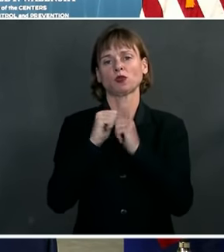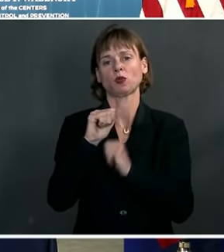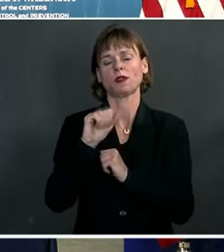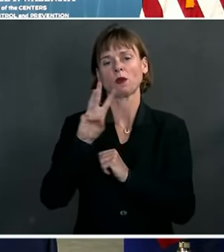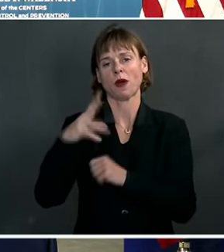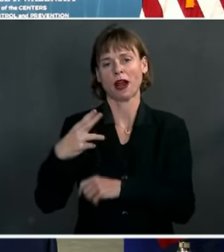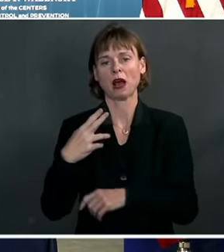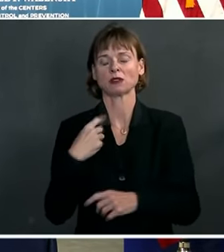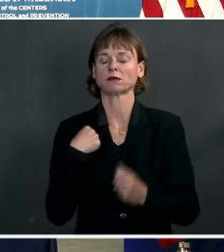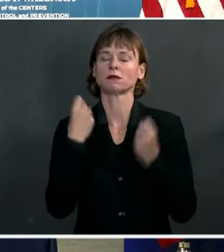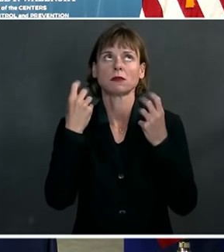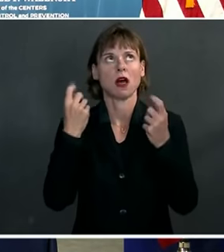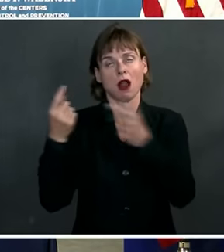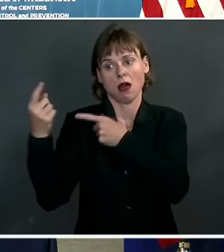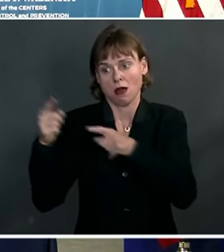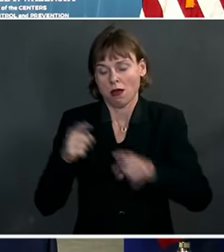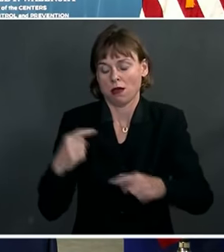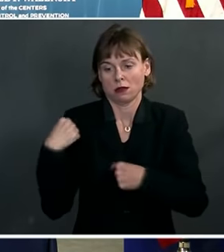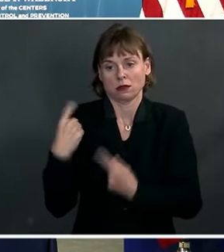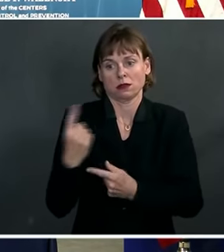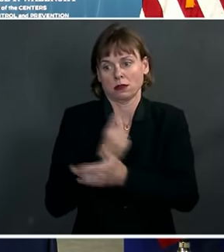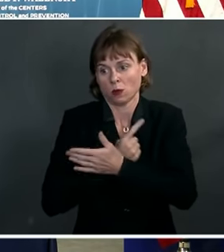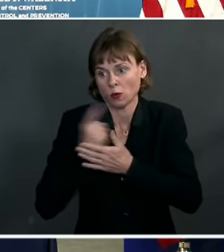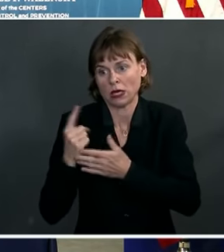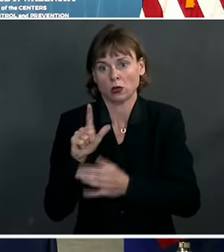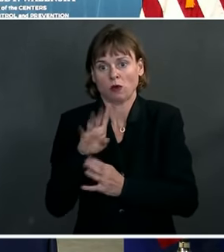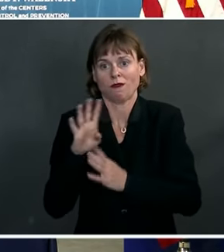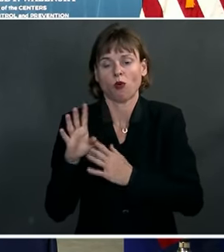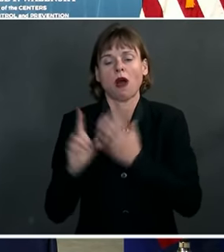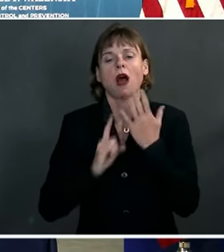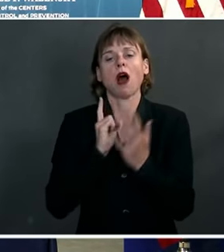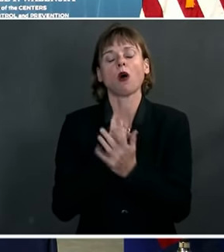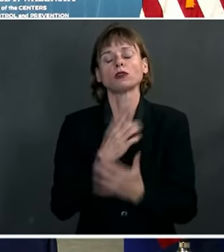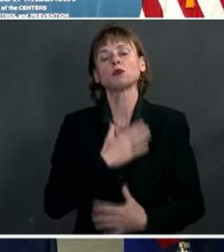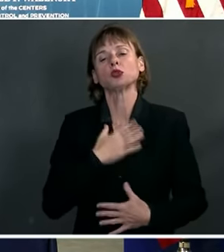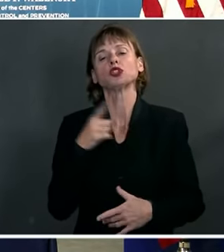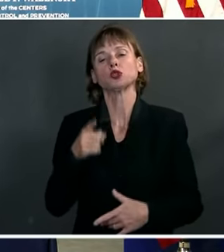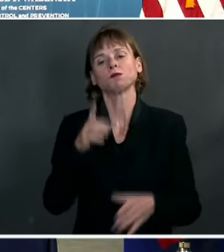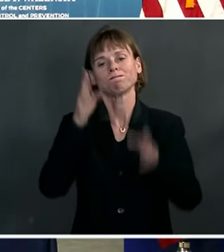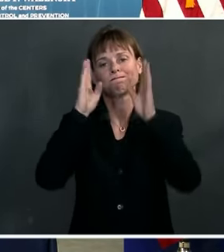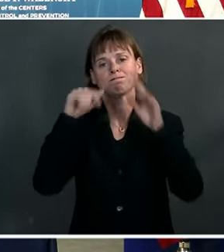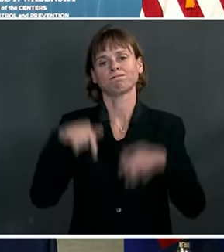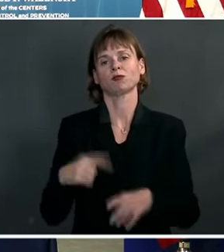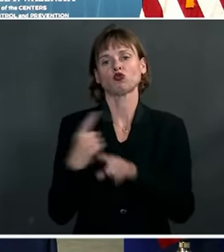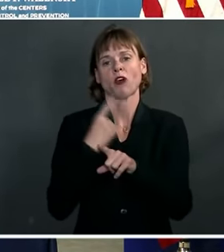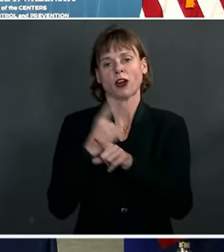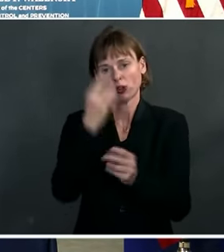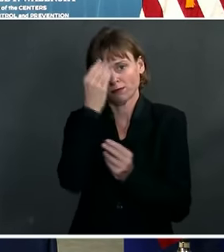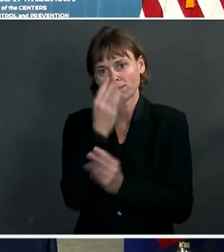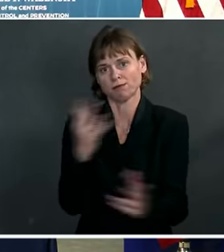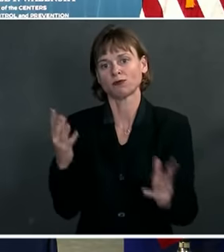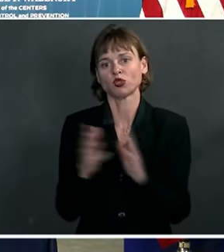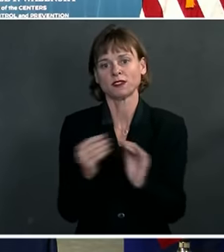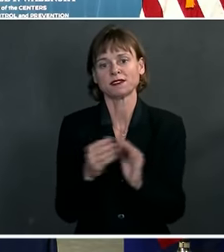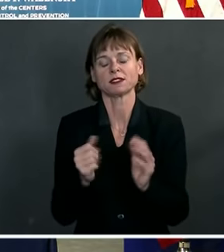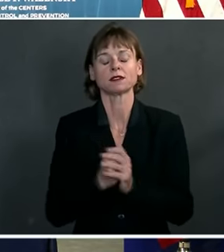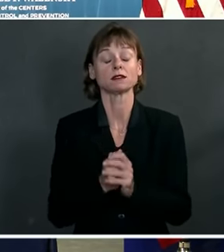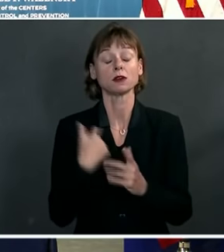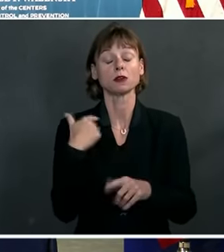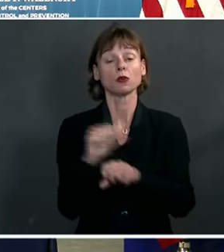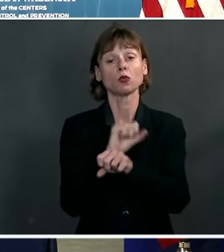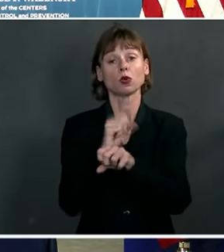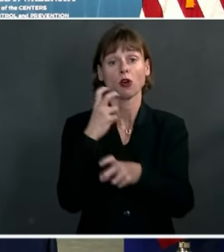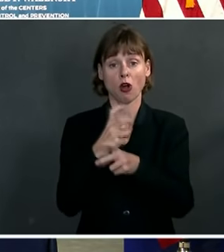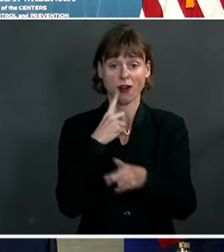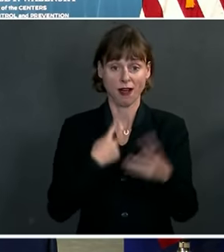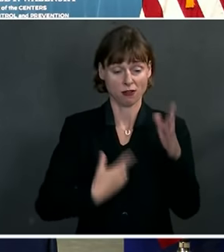hours, and we appreciate you joining these regular briefings. We're working hard on executing our plan, which begins with a frank and open